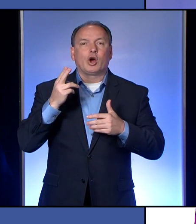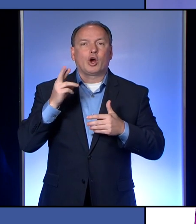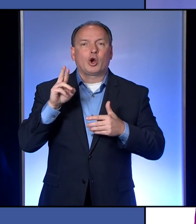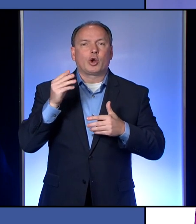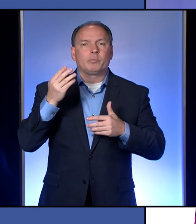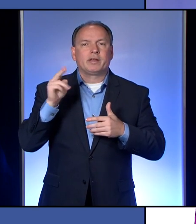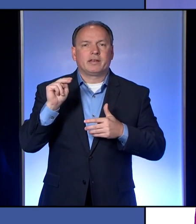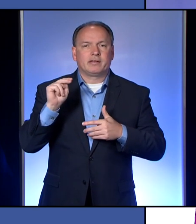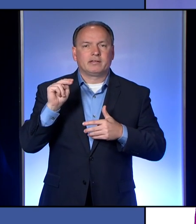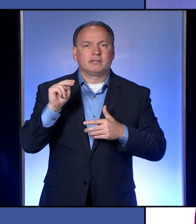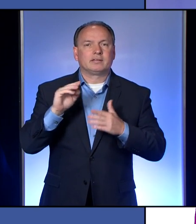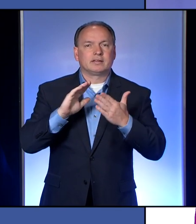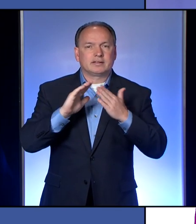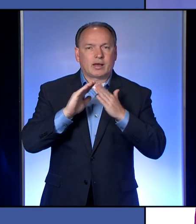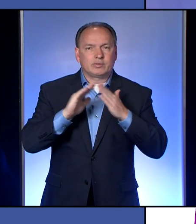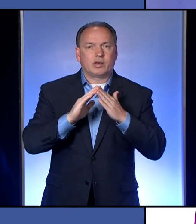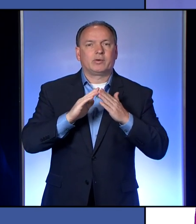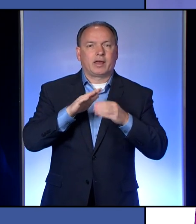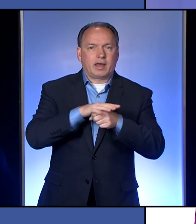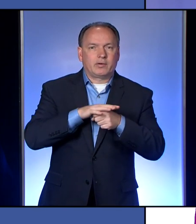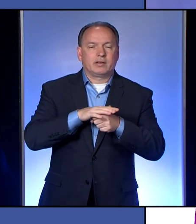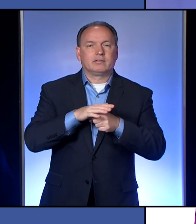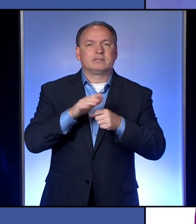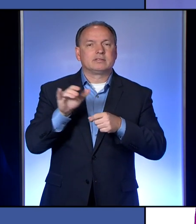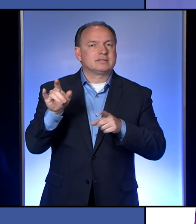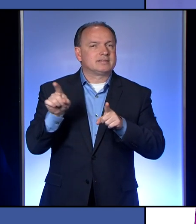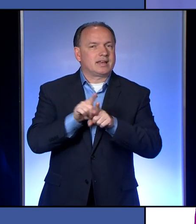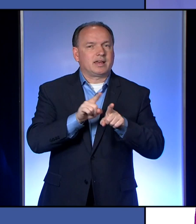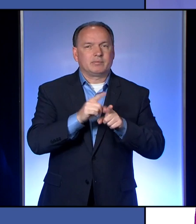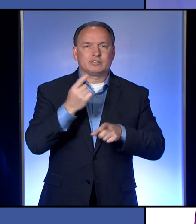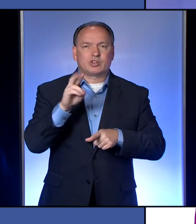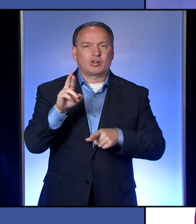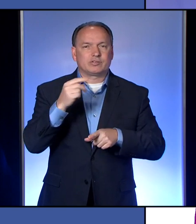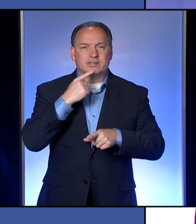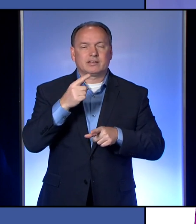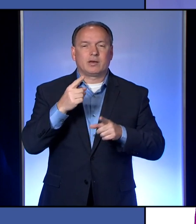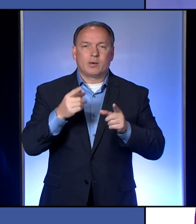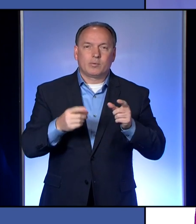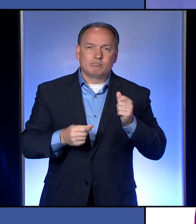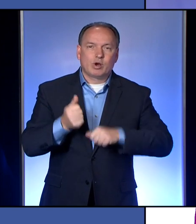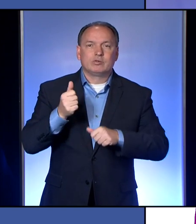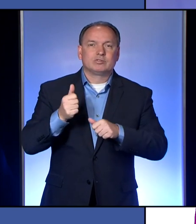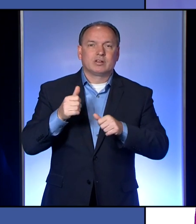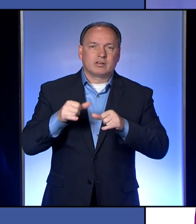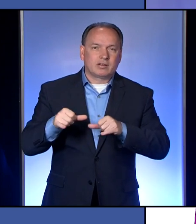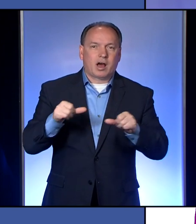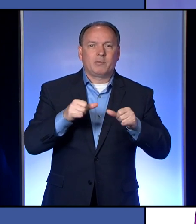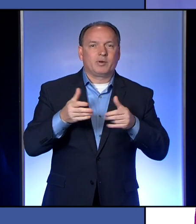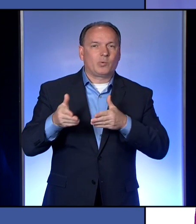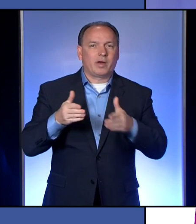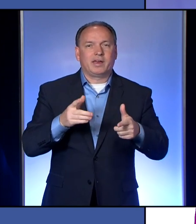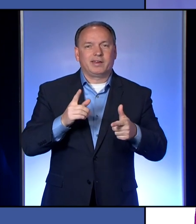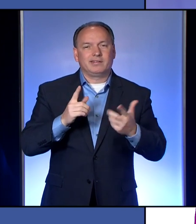And again, as Dr. Nadwerney said, the most common way that this is being spread is person to person. And so that's why you've seen